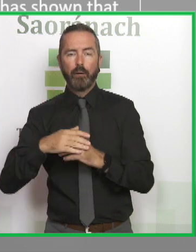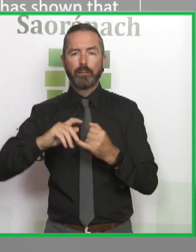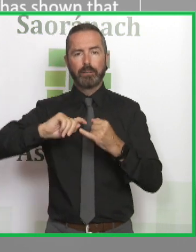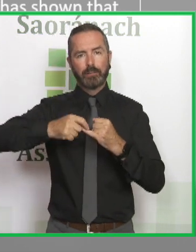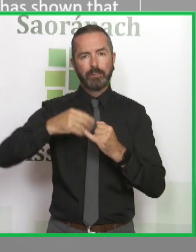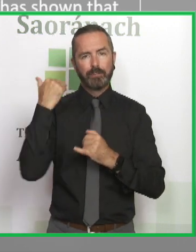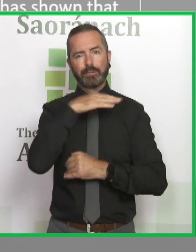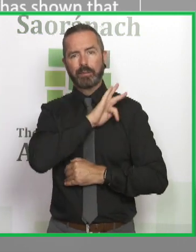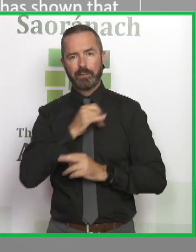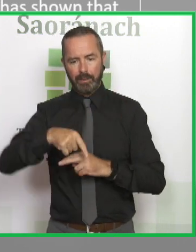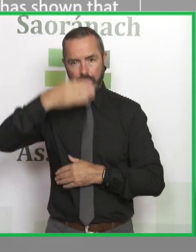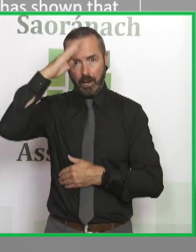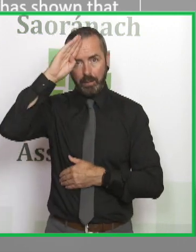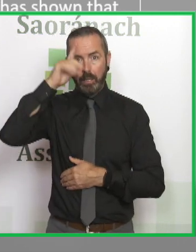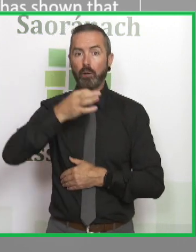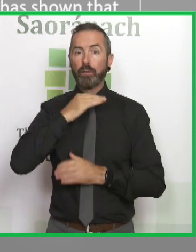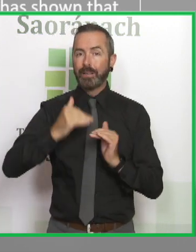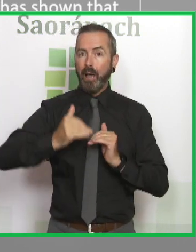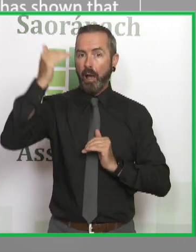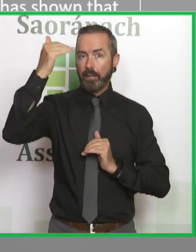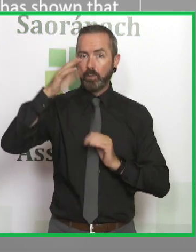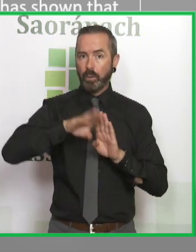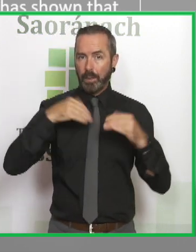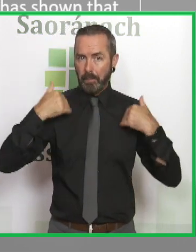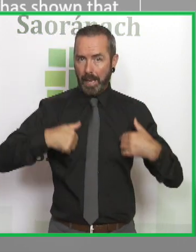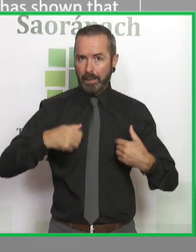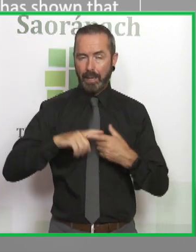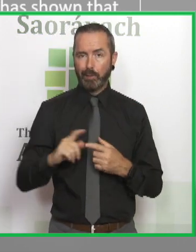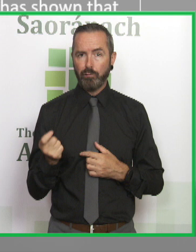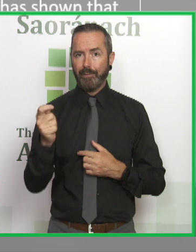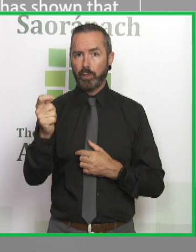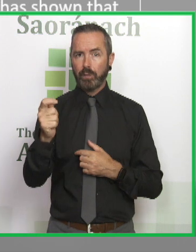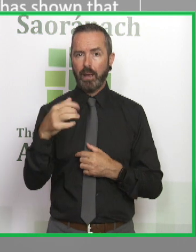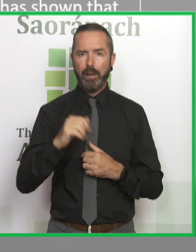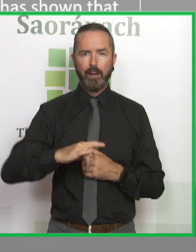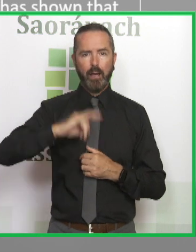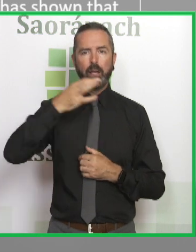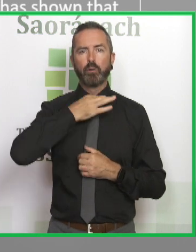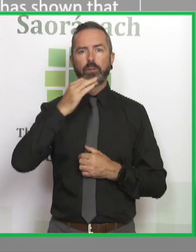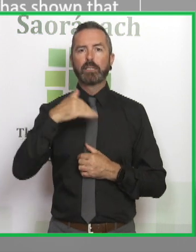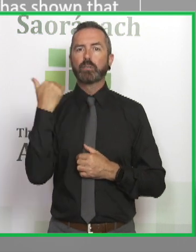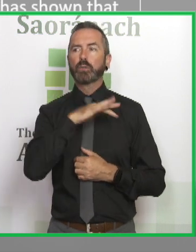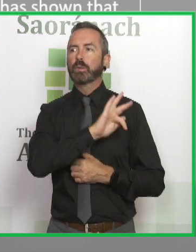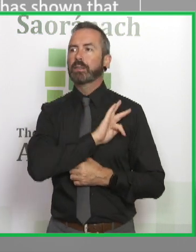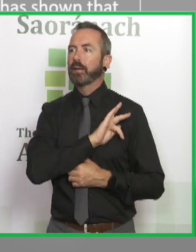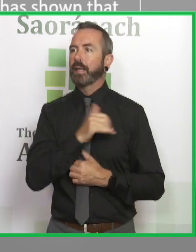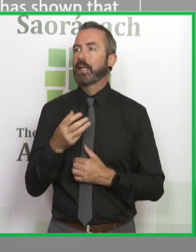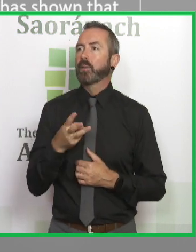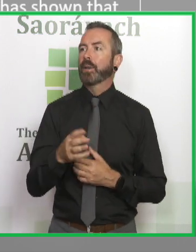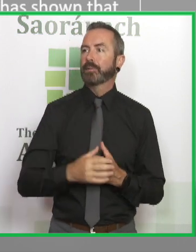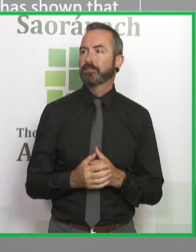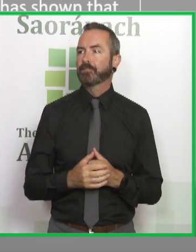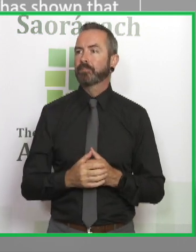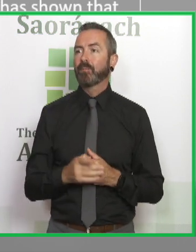the risk is highest in males and in the traveller population, whom, as we know, have a higher risk of suicide anyway. So these are a